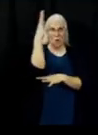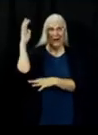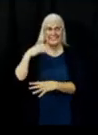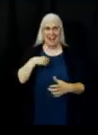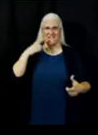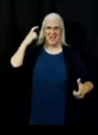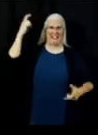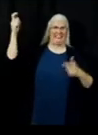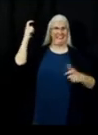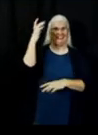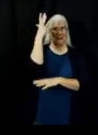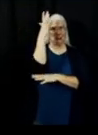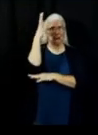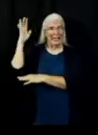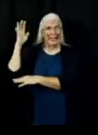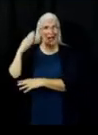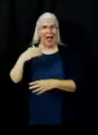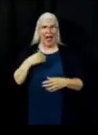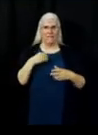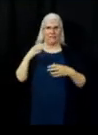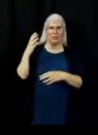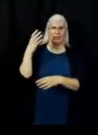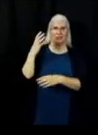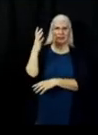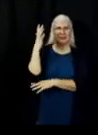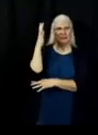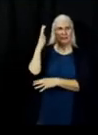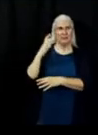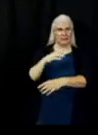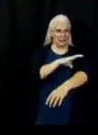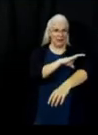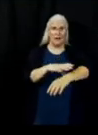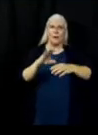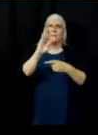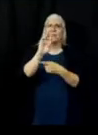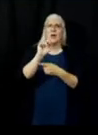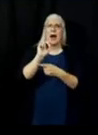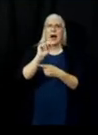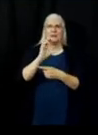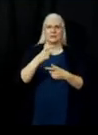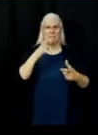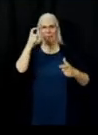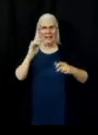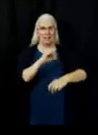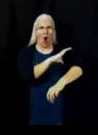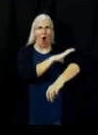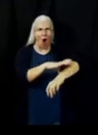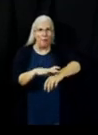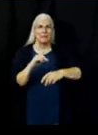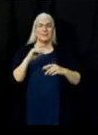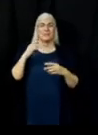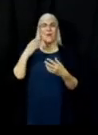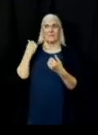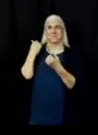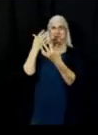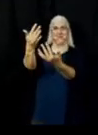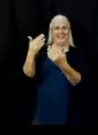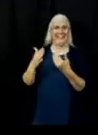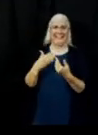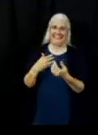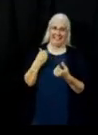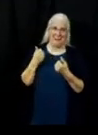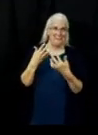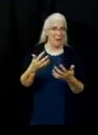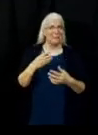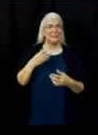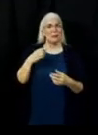bigger, those things are all-consuming and very, very difficult for the firefighters to get to and contain. So doing a great job putting a line around the fire,